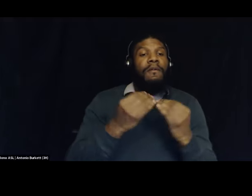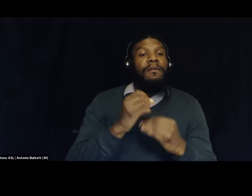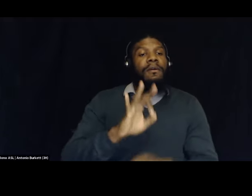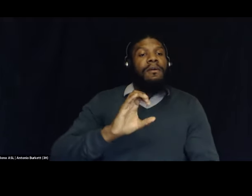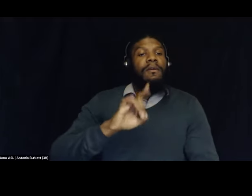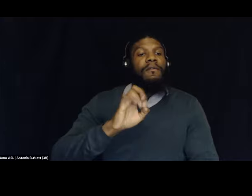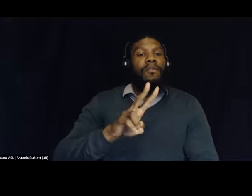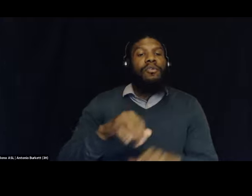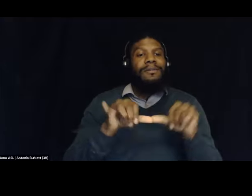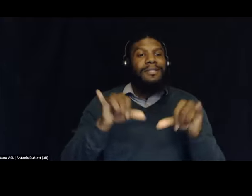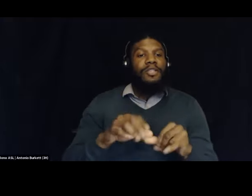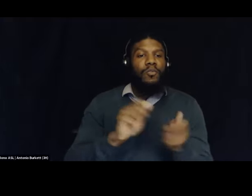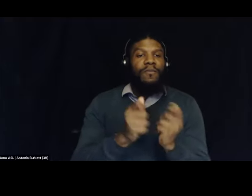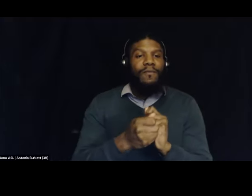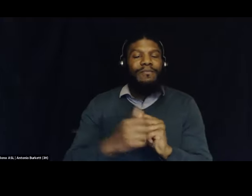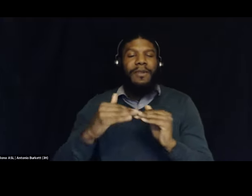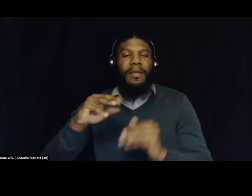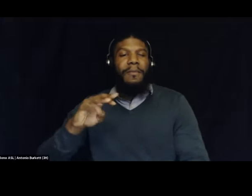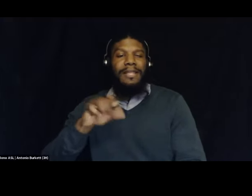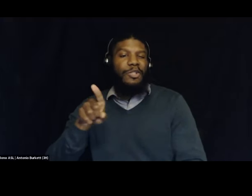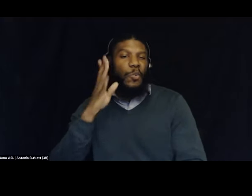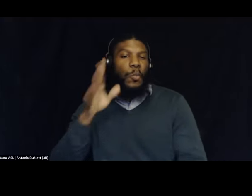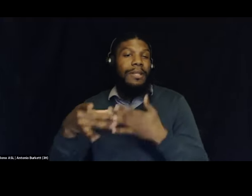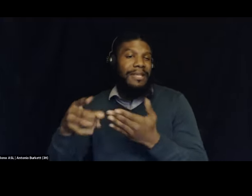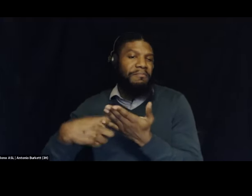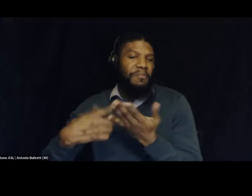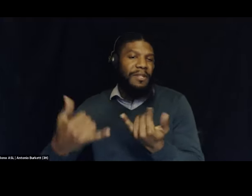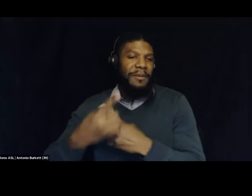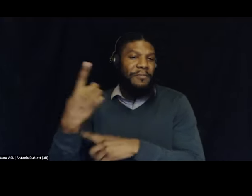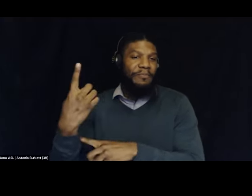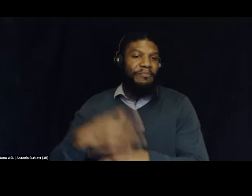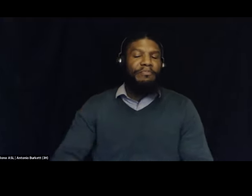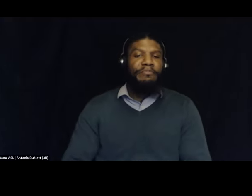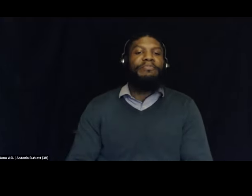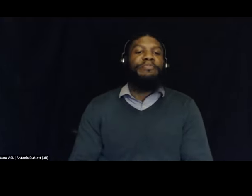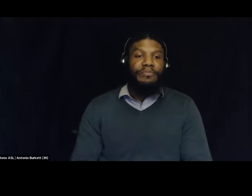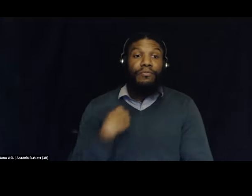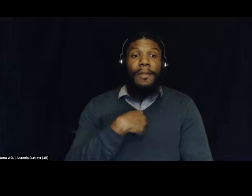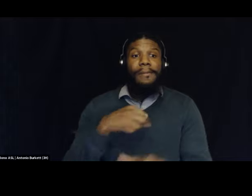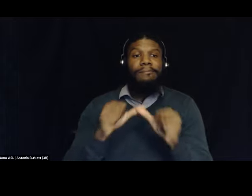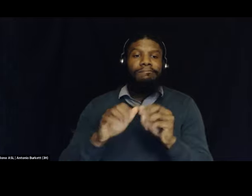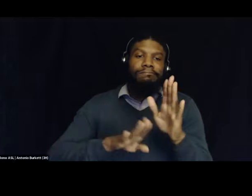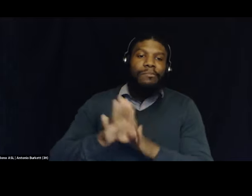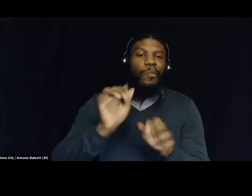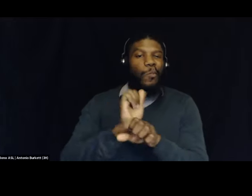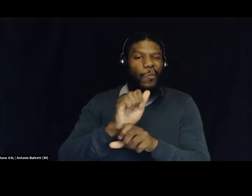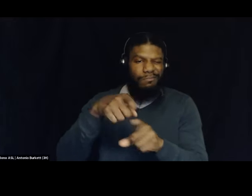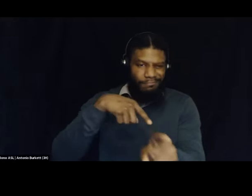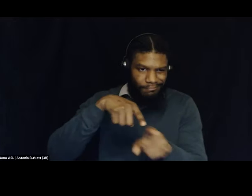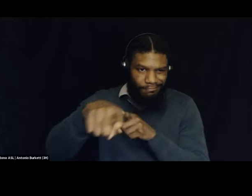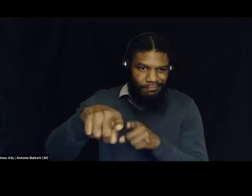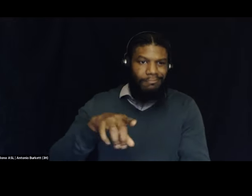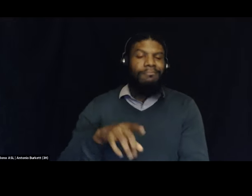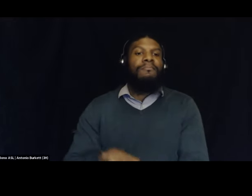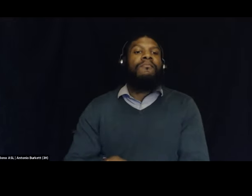Melissa, and the moderator of today's panel, leads. As we continue to develop our work in this area, our goal